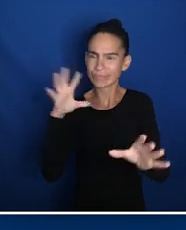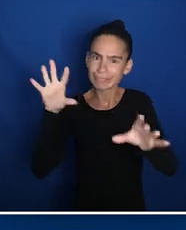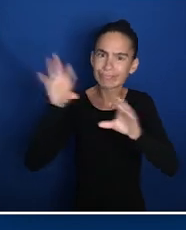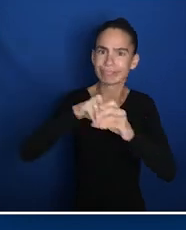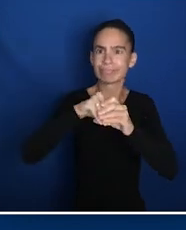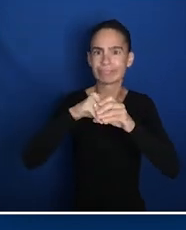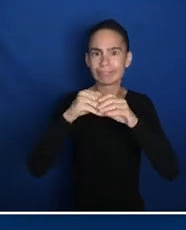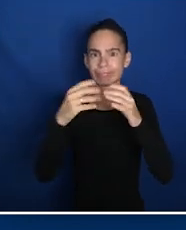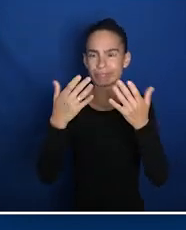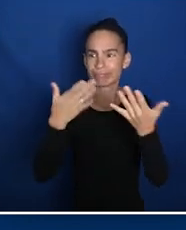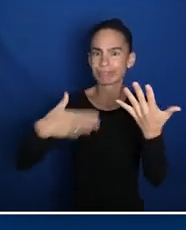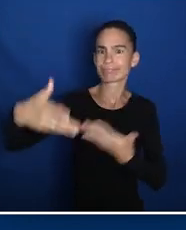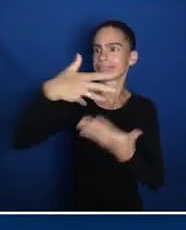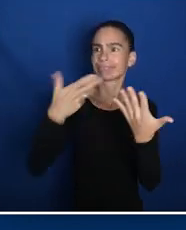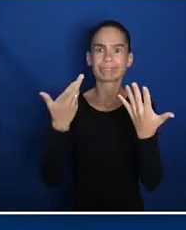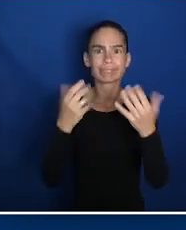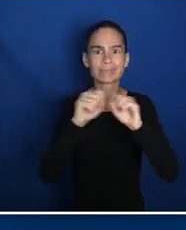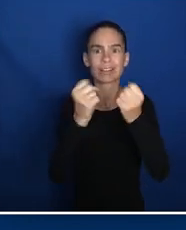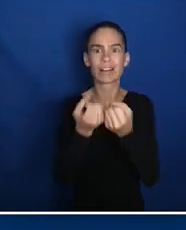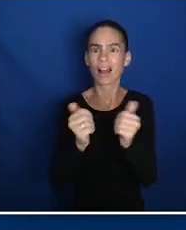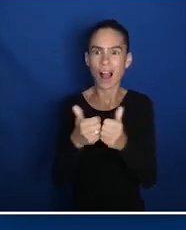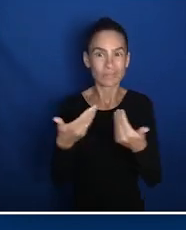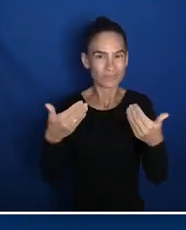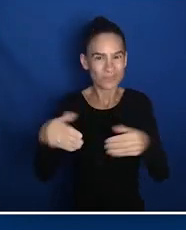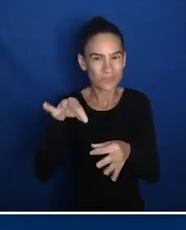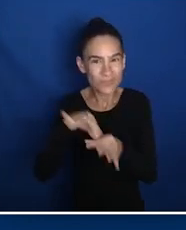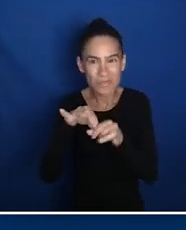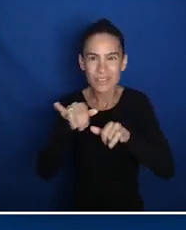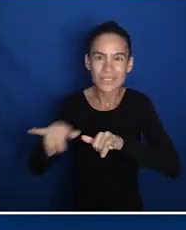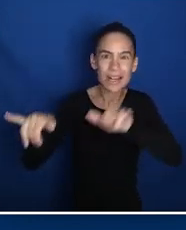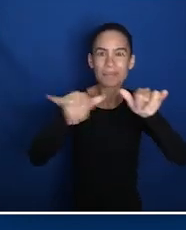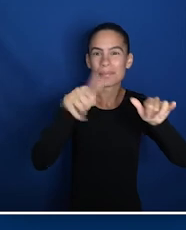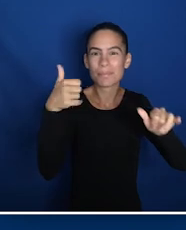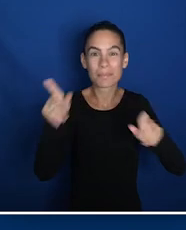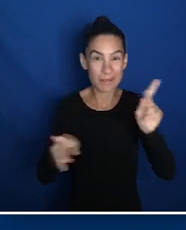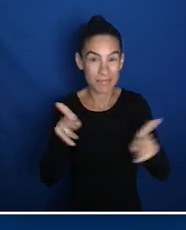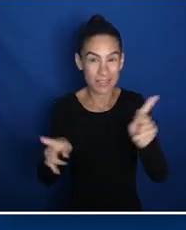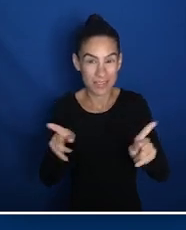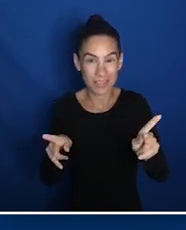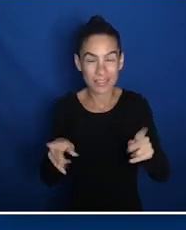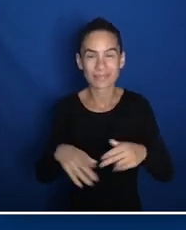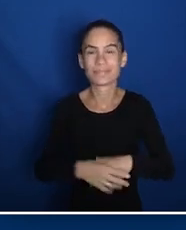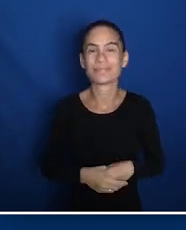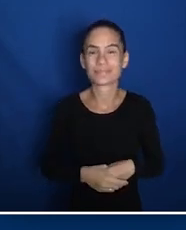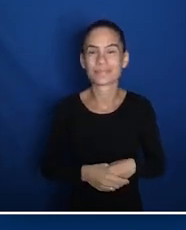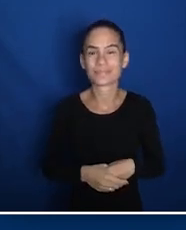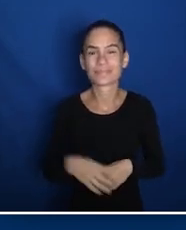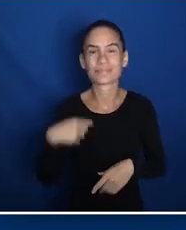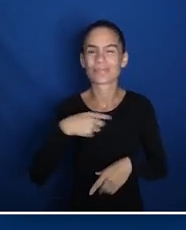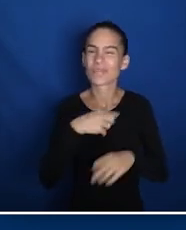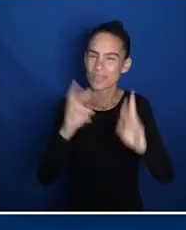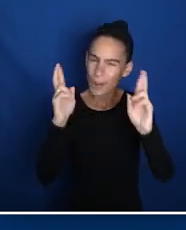it's extraordinarily important that we make our voice heard within society by casting our votes along with everyone else.